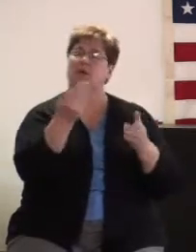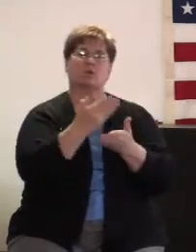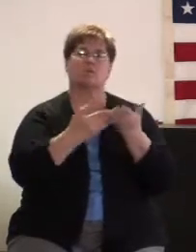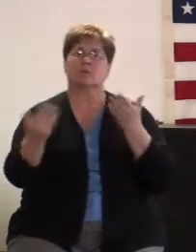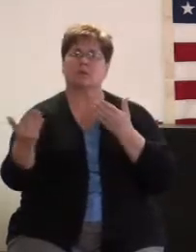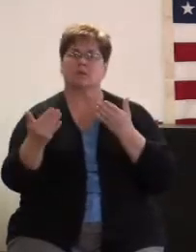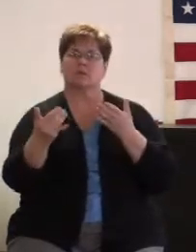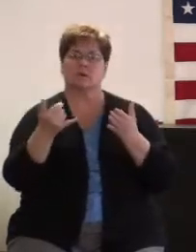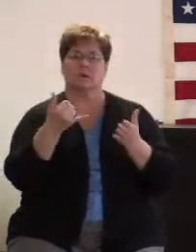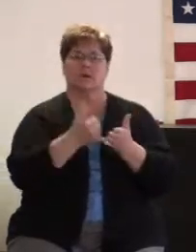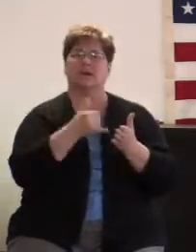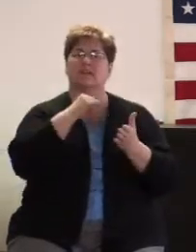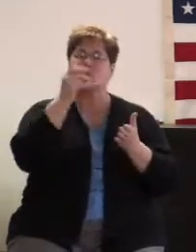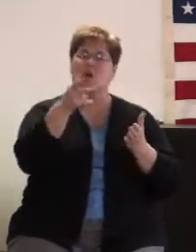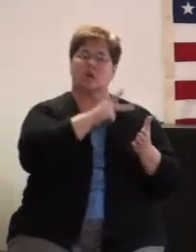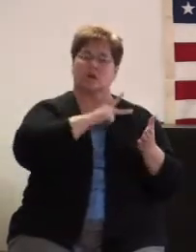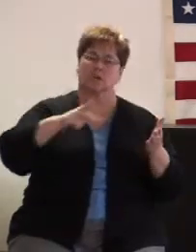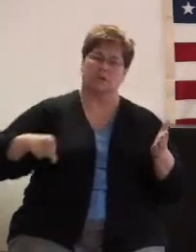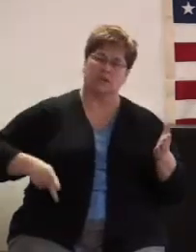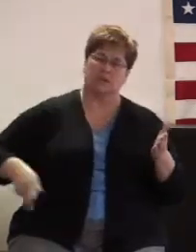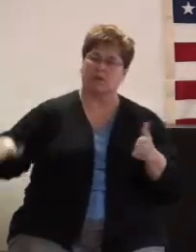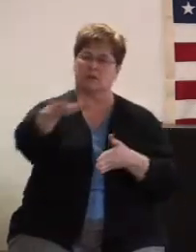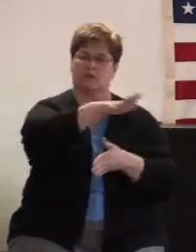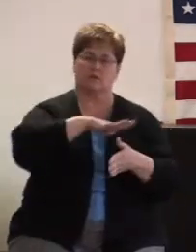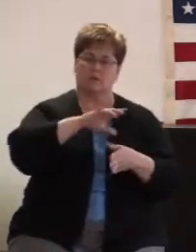not kingdom when you have to fit it.